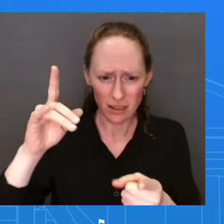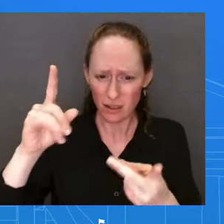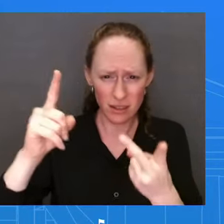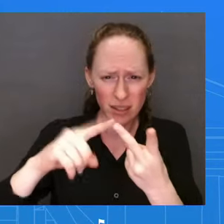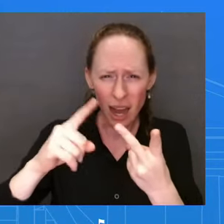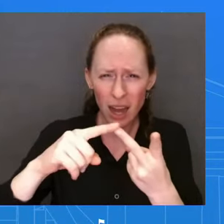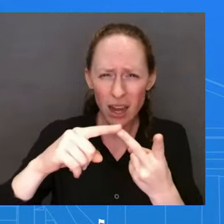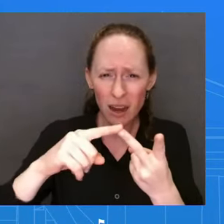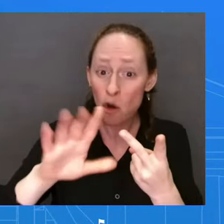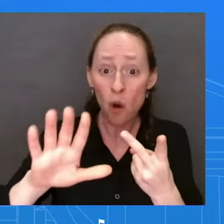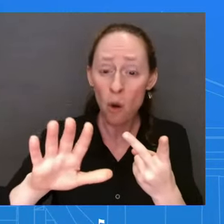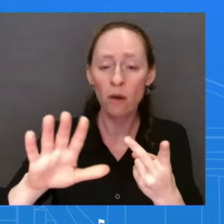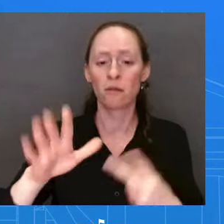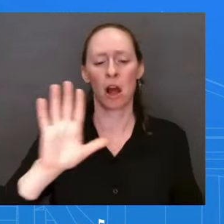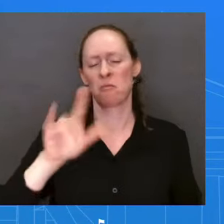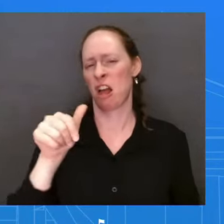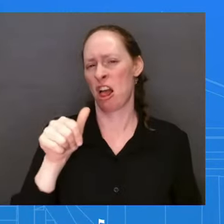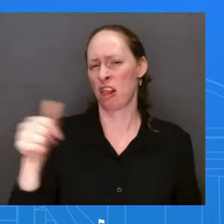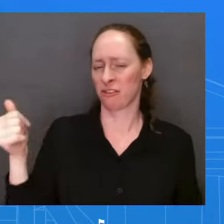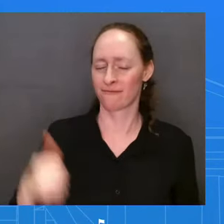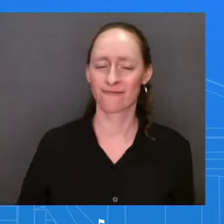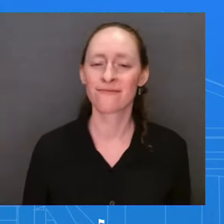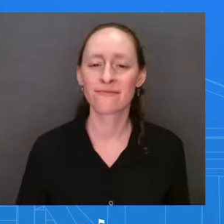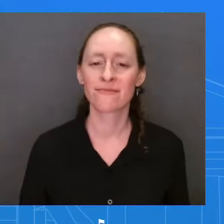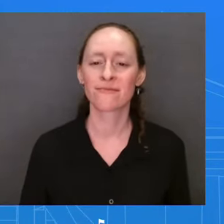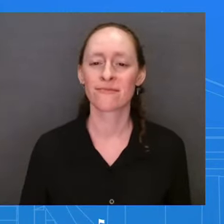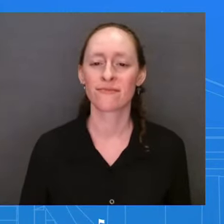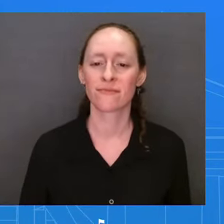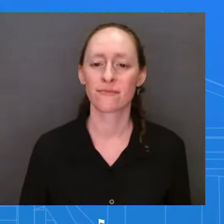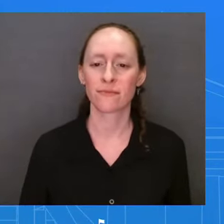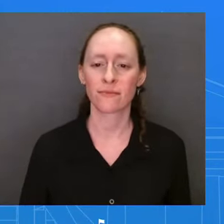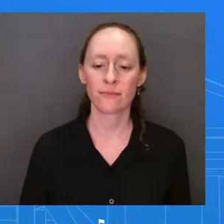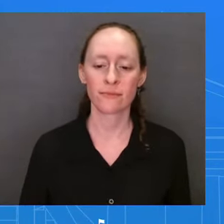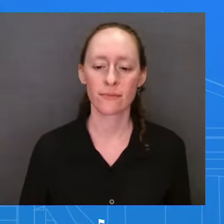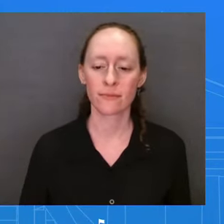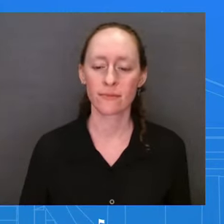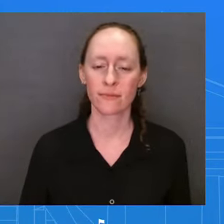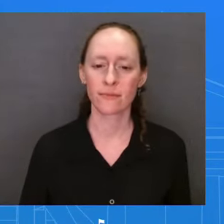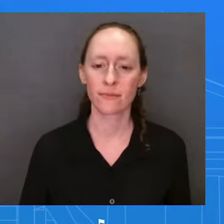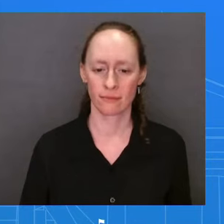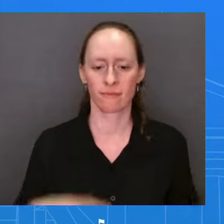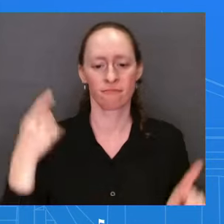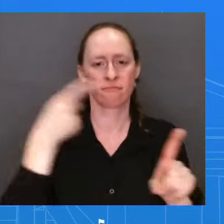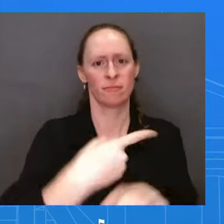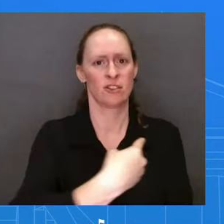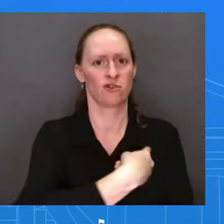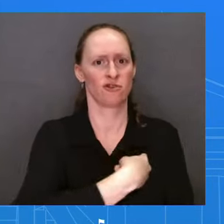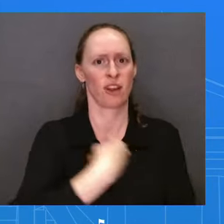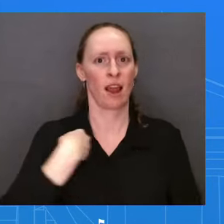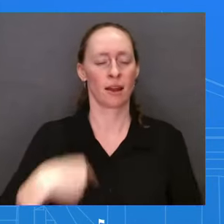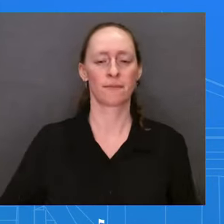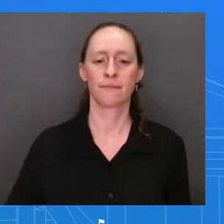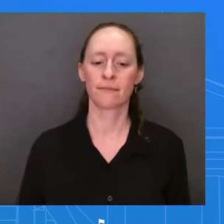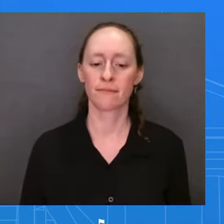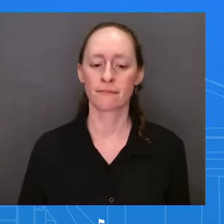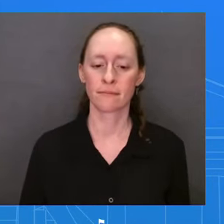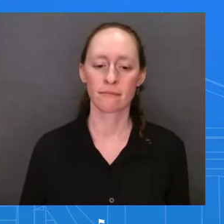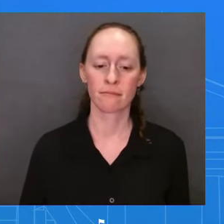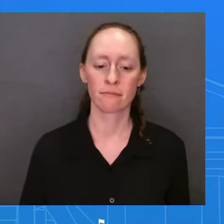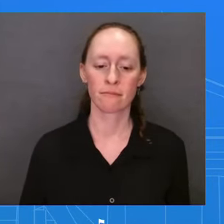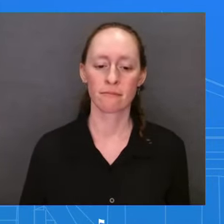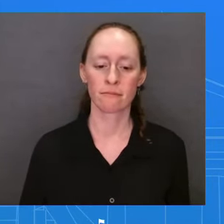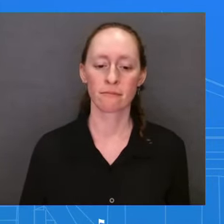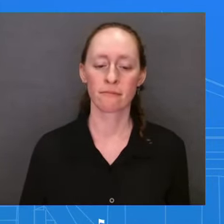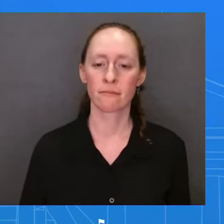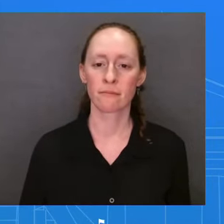actually, on China. What, you know, we've seen reports that Janet Yellen will be going to China next